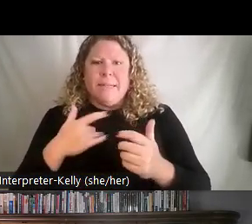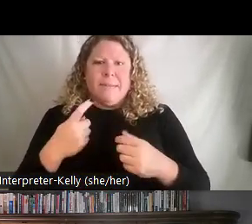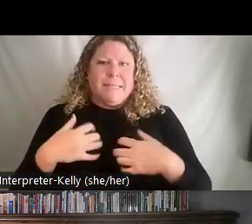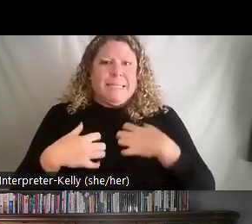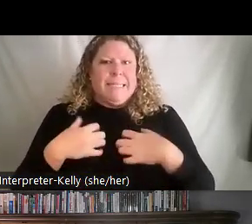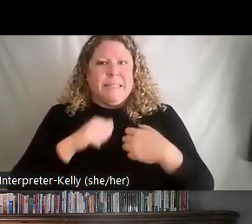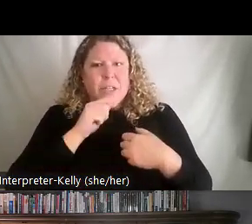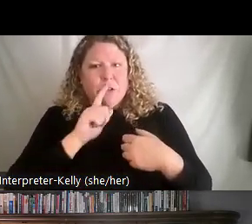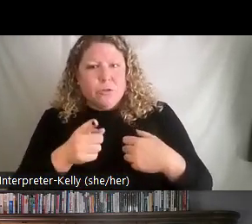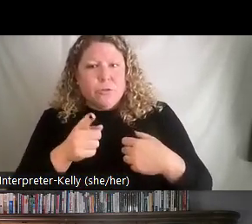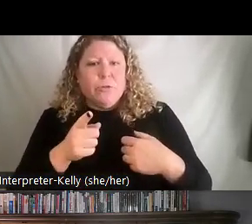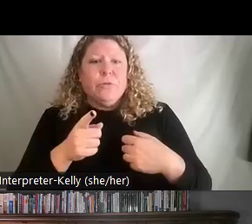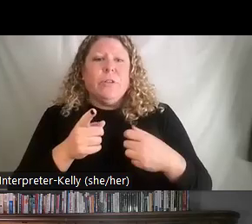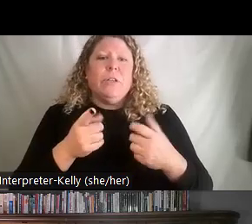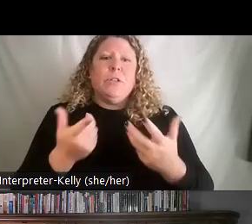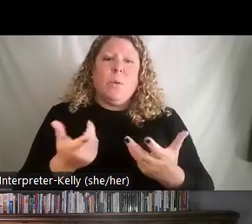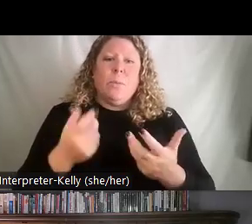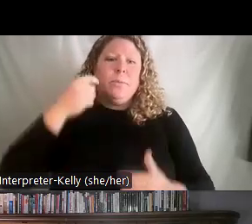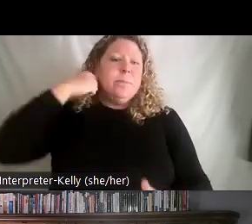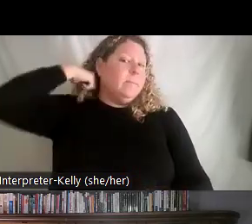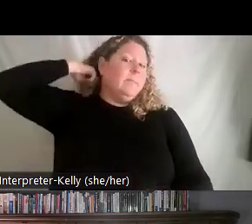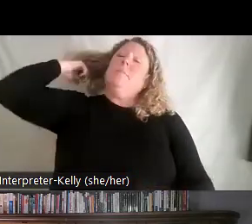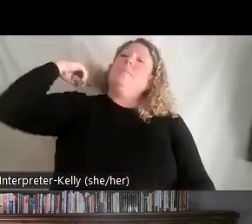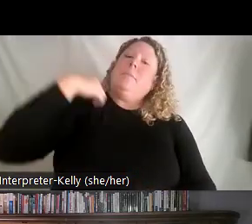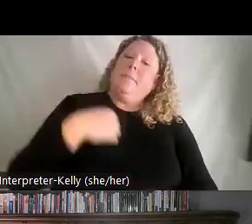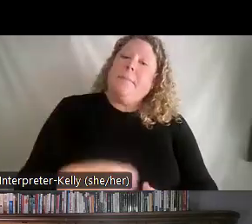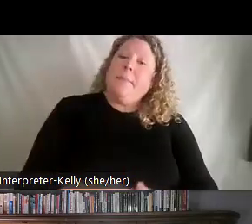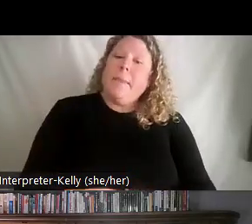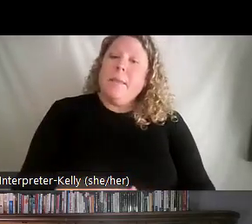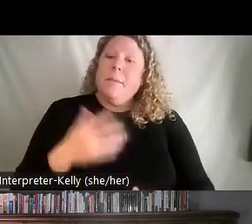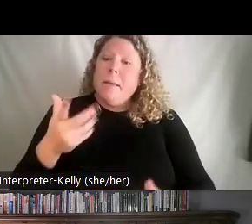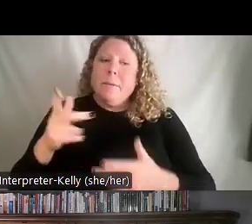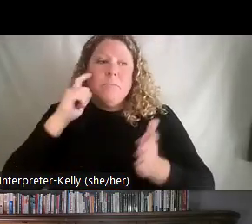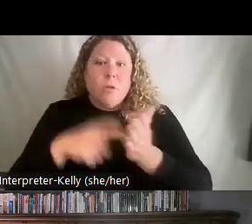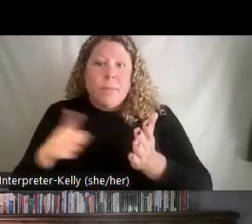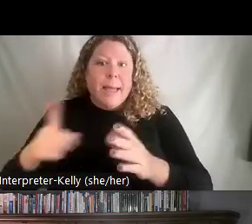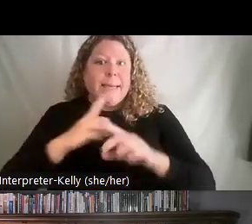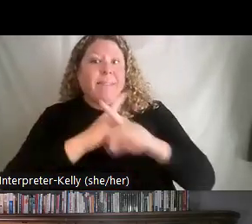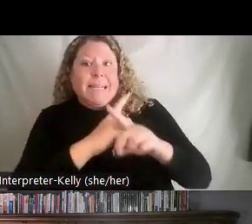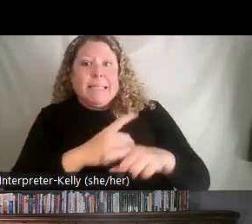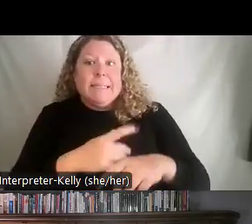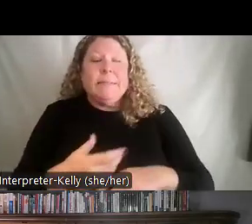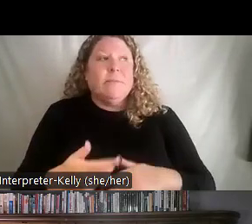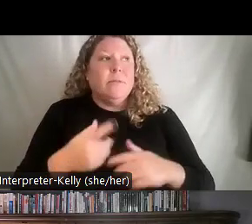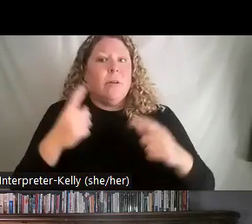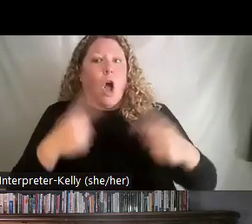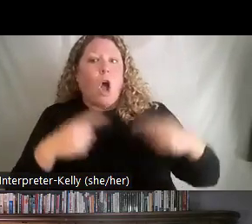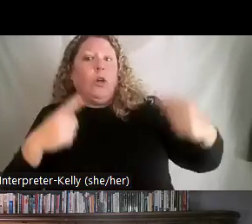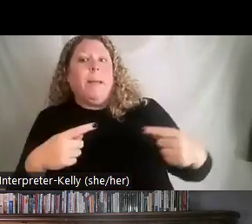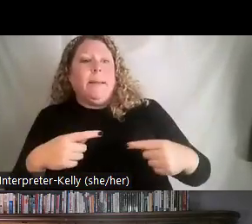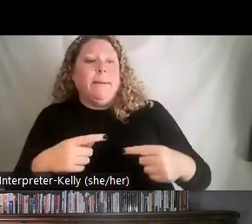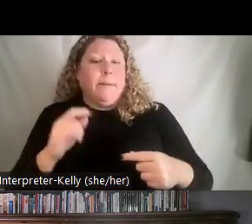see is certain things that they're going to exhibit, right? They might be defensive or argumentative if they're not wanting to do the task.